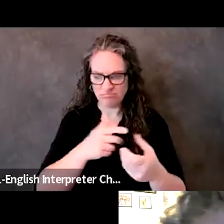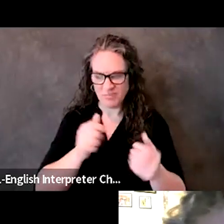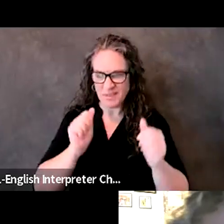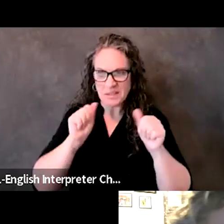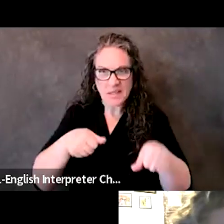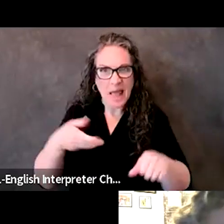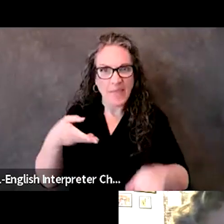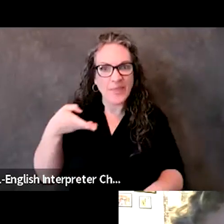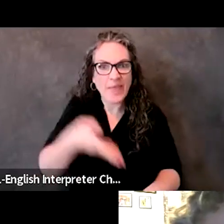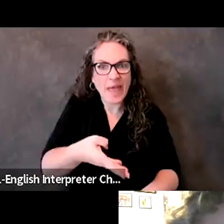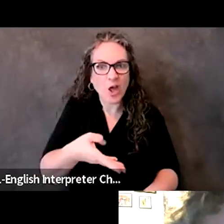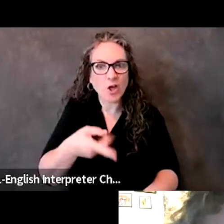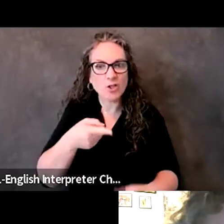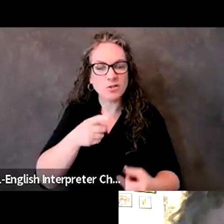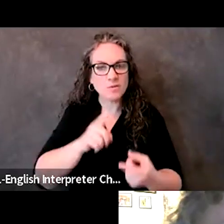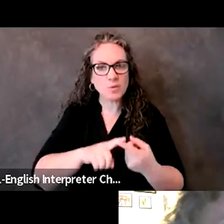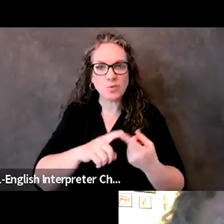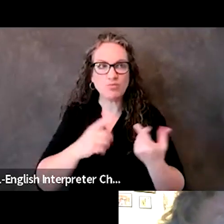the gaps.